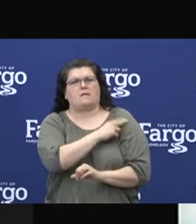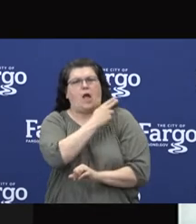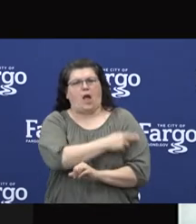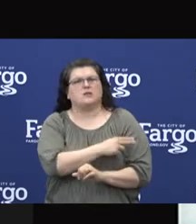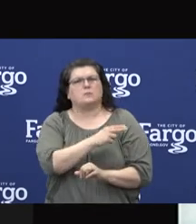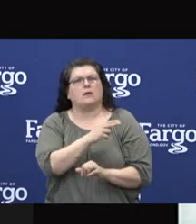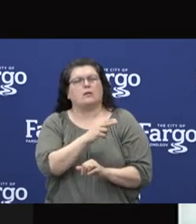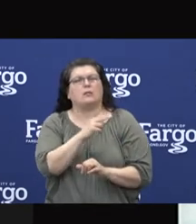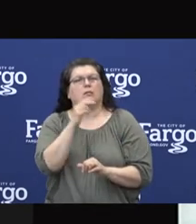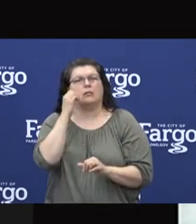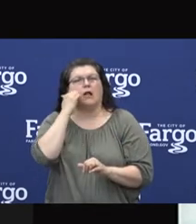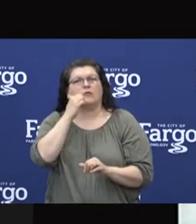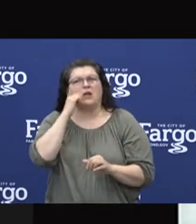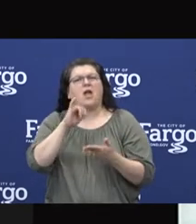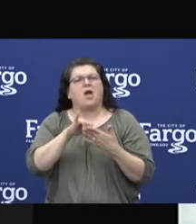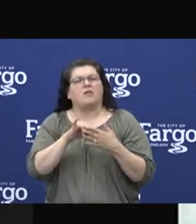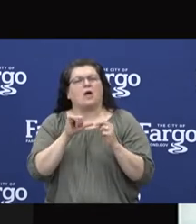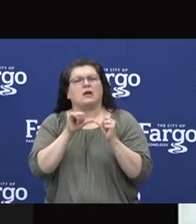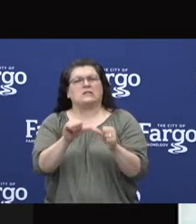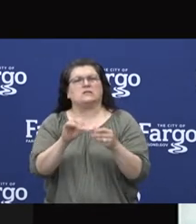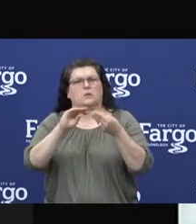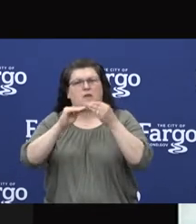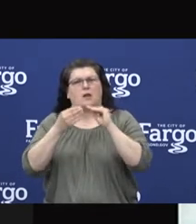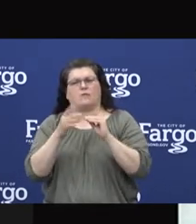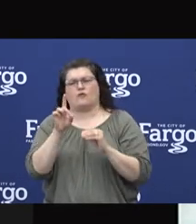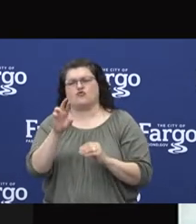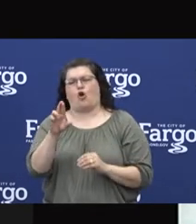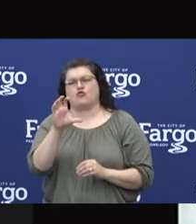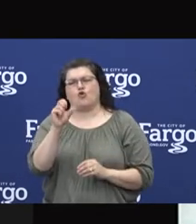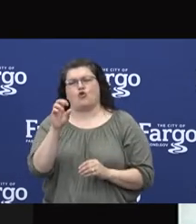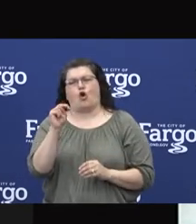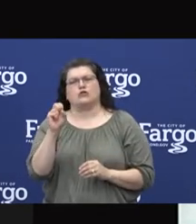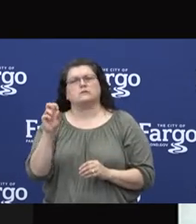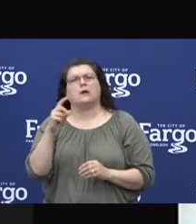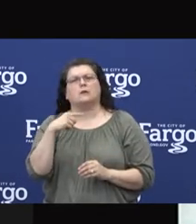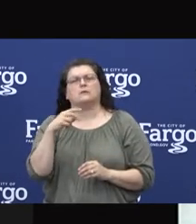consistent with the data that I think Dr. Carson shared with us earlier.